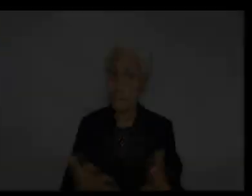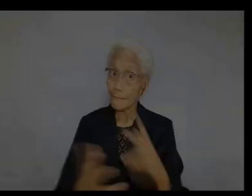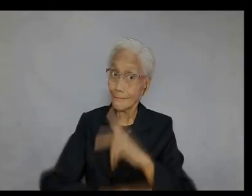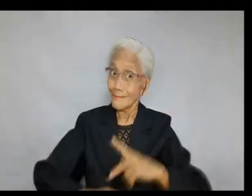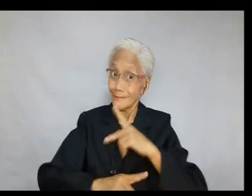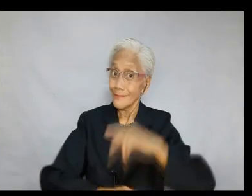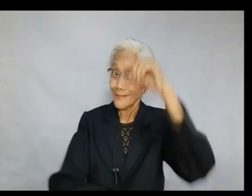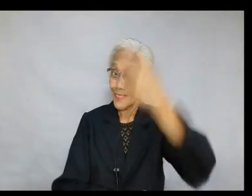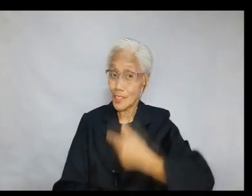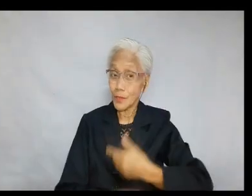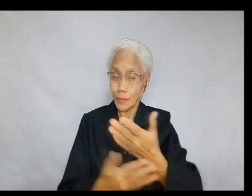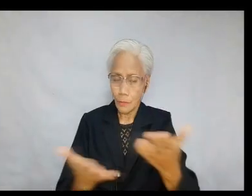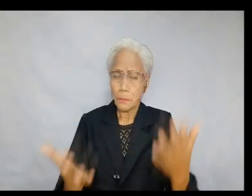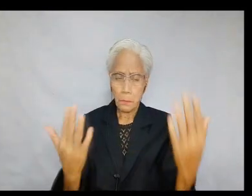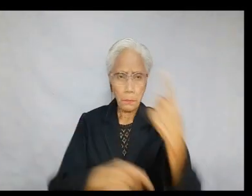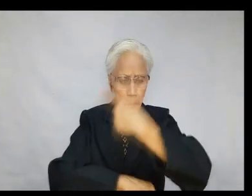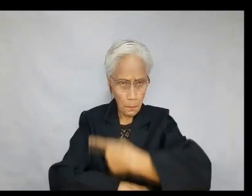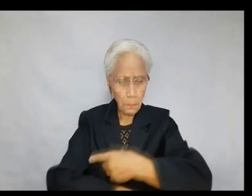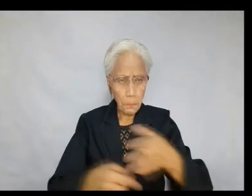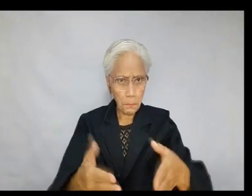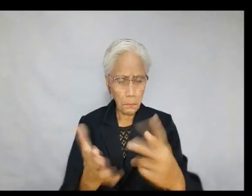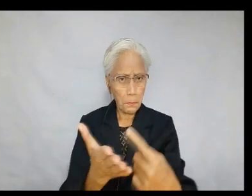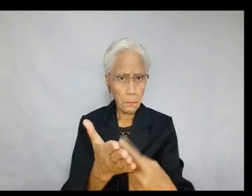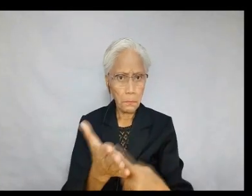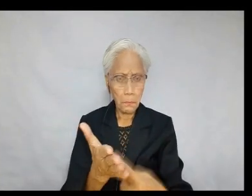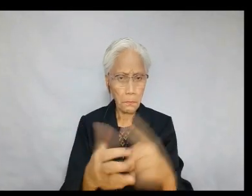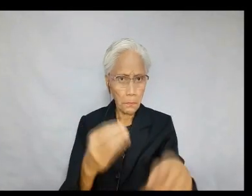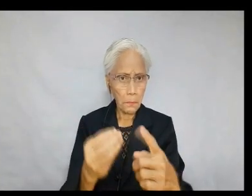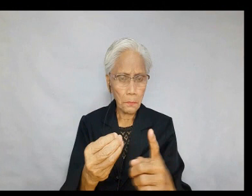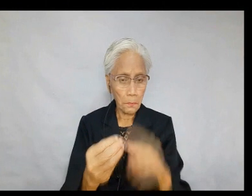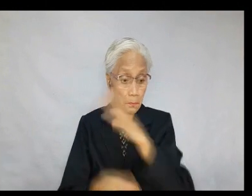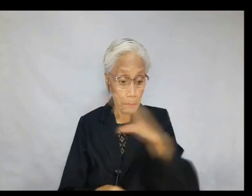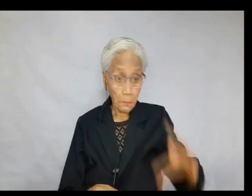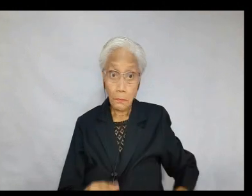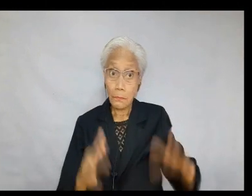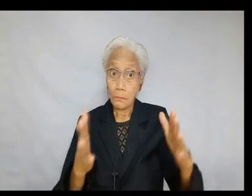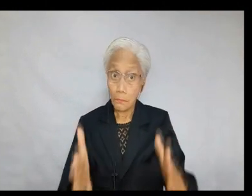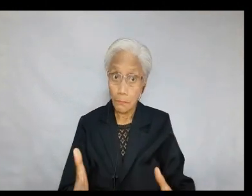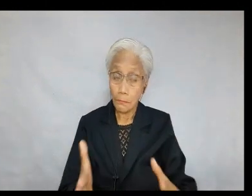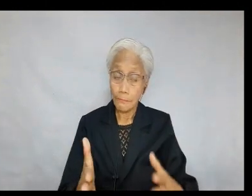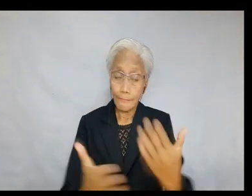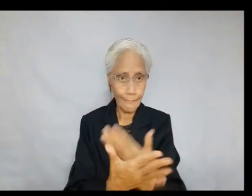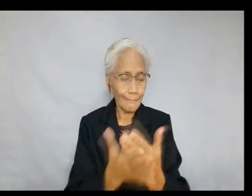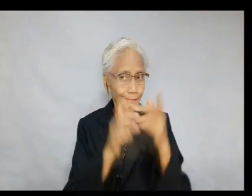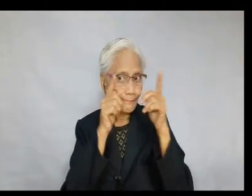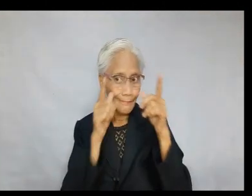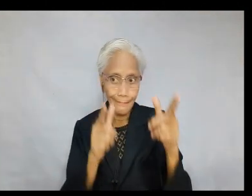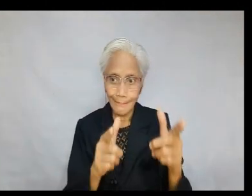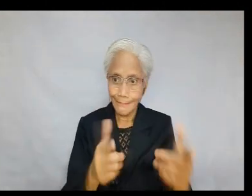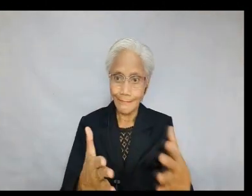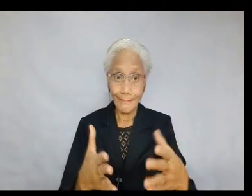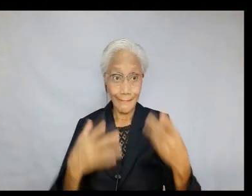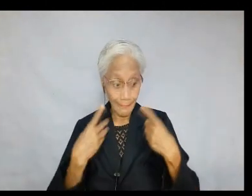Pleasant greetings to you. Today let us talk about Christian fashion. That is, dressing